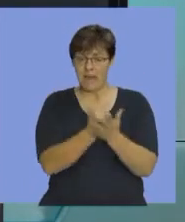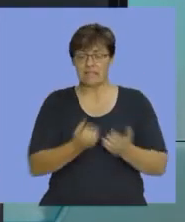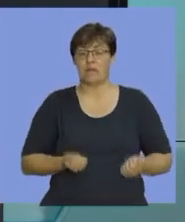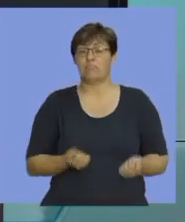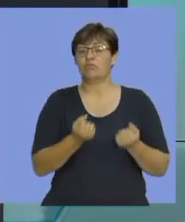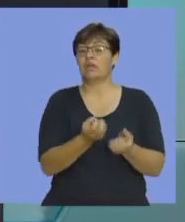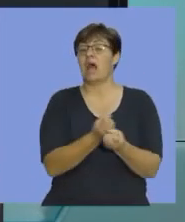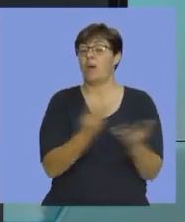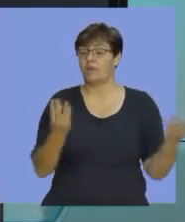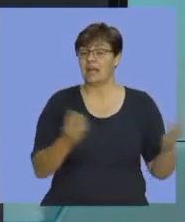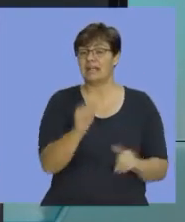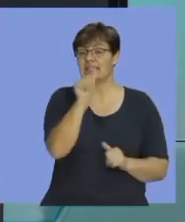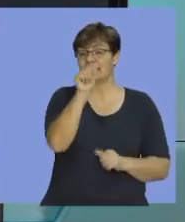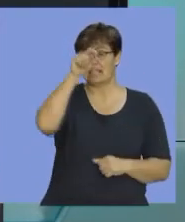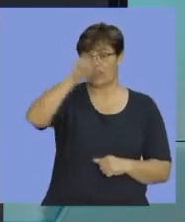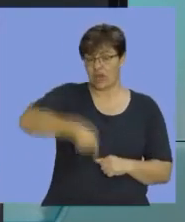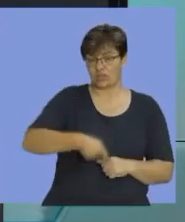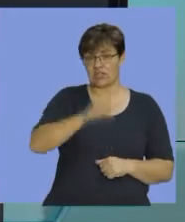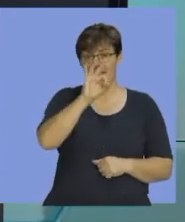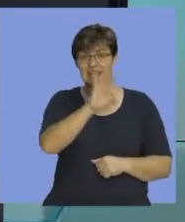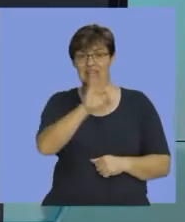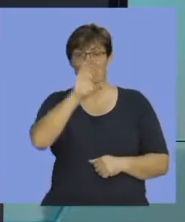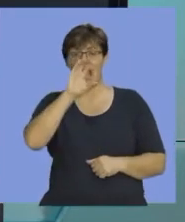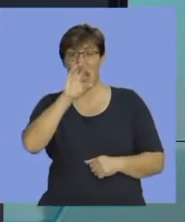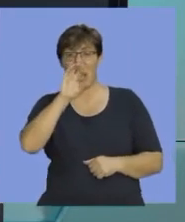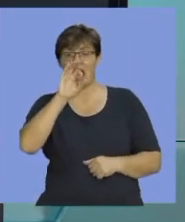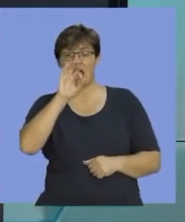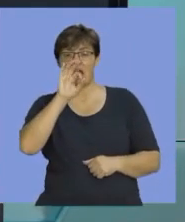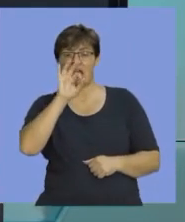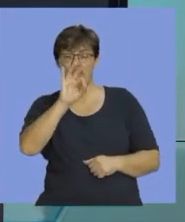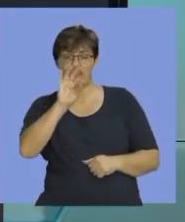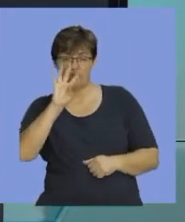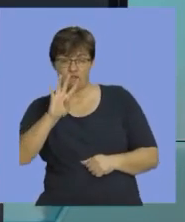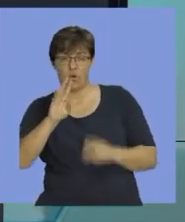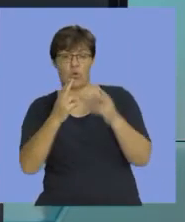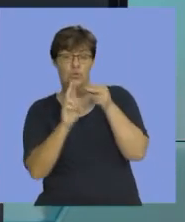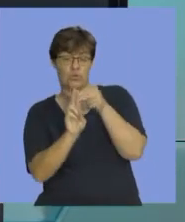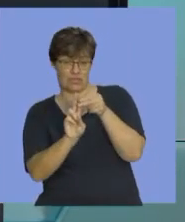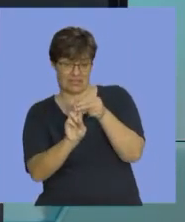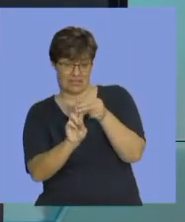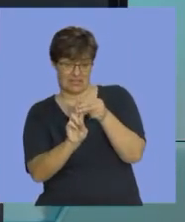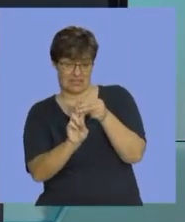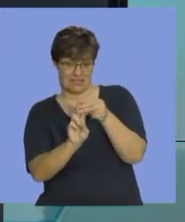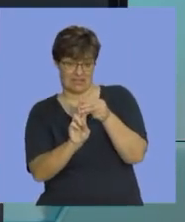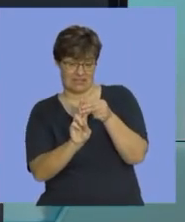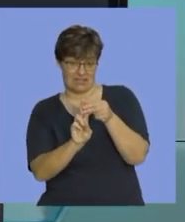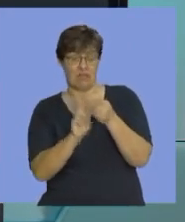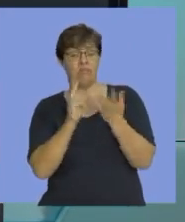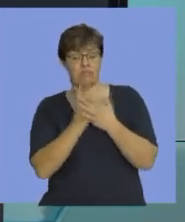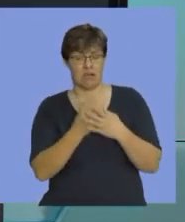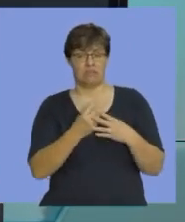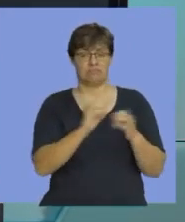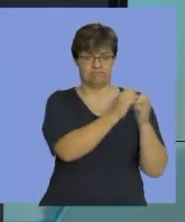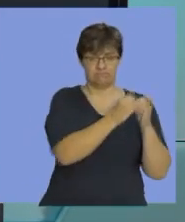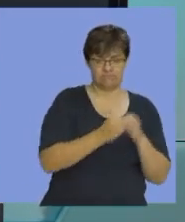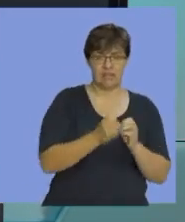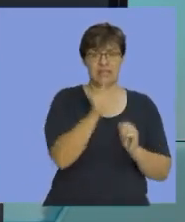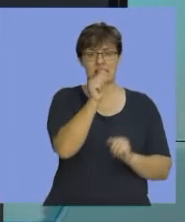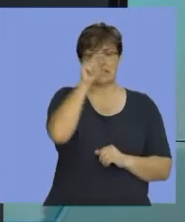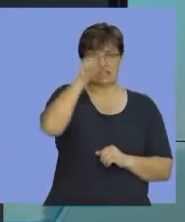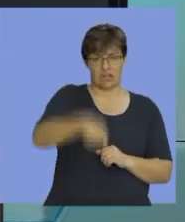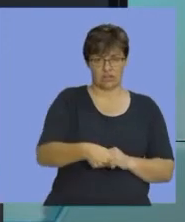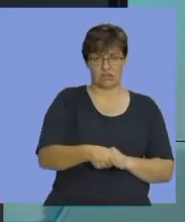6,334 units. In other words, they have to make 6